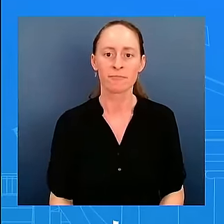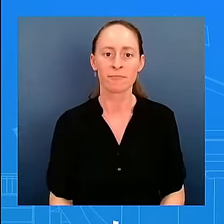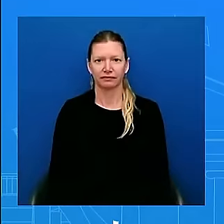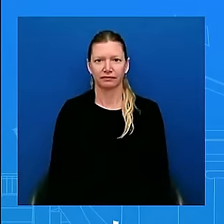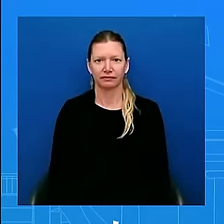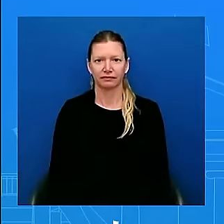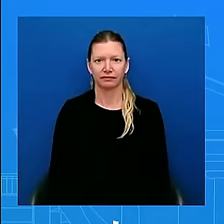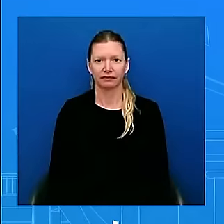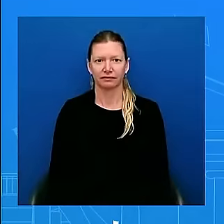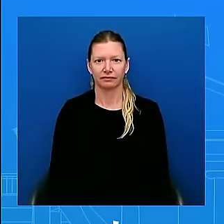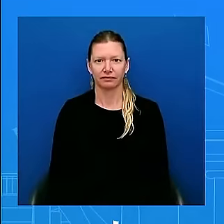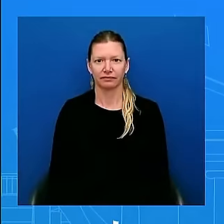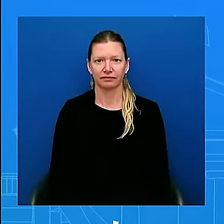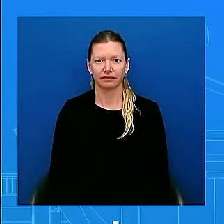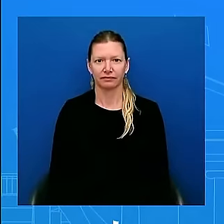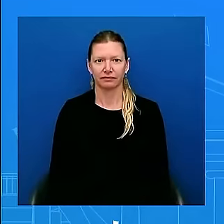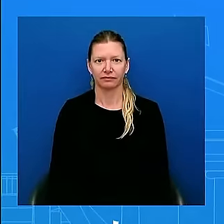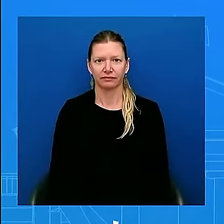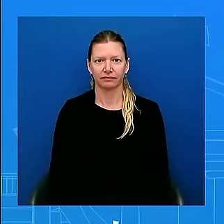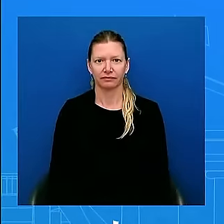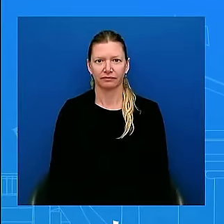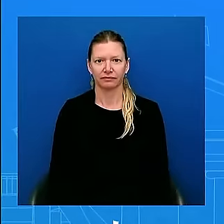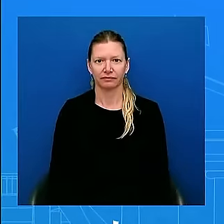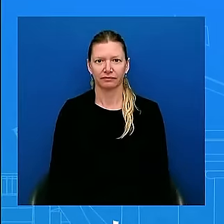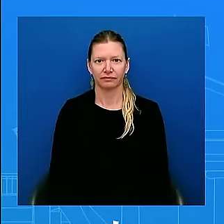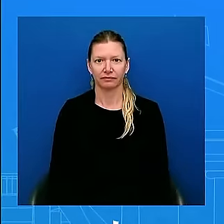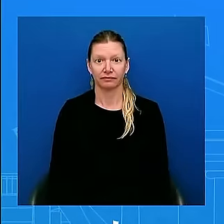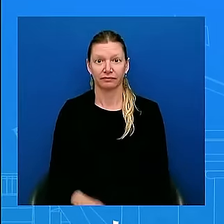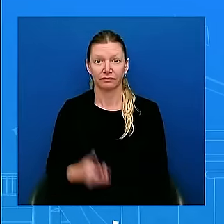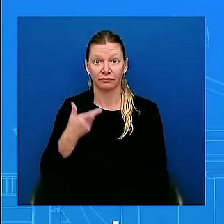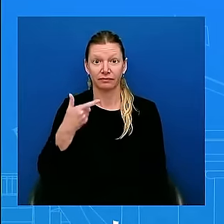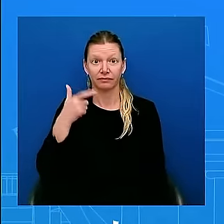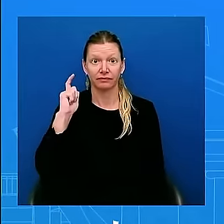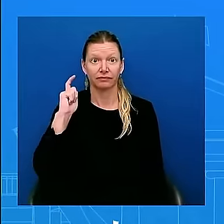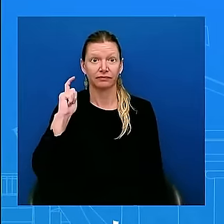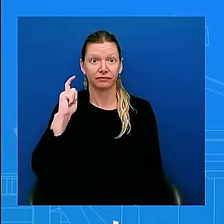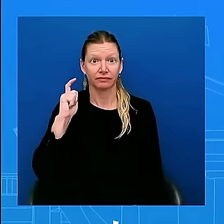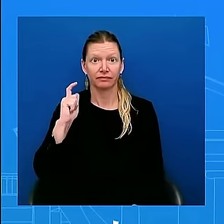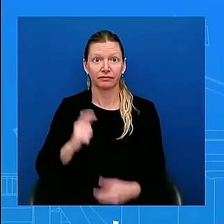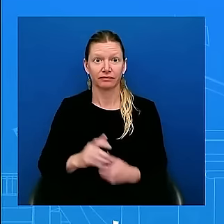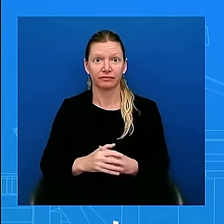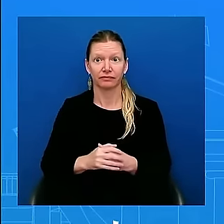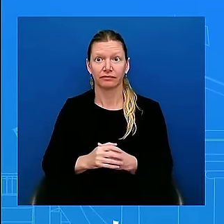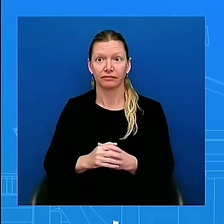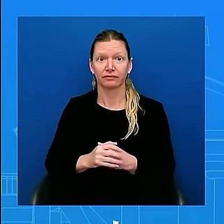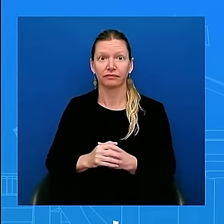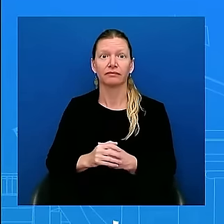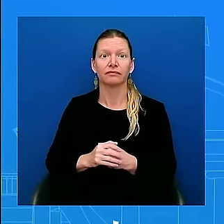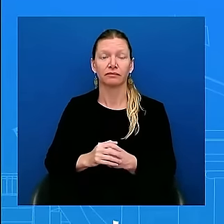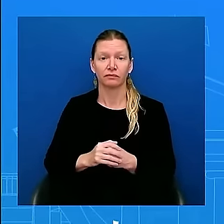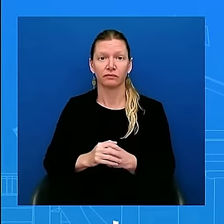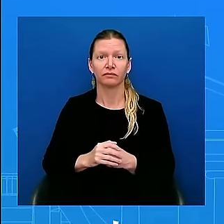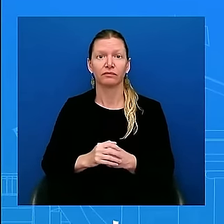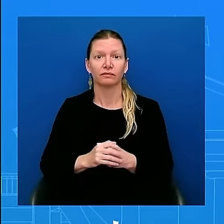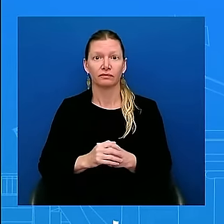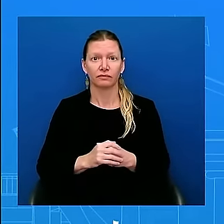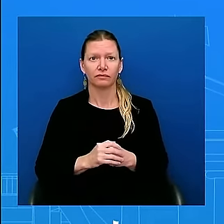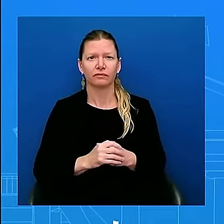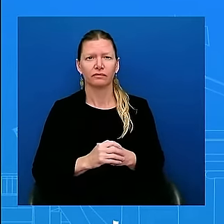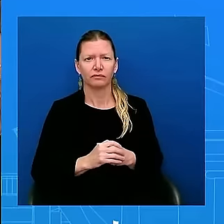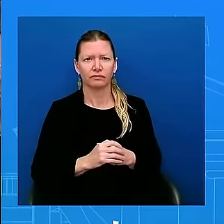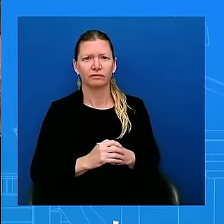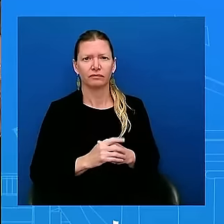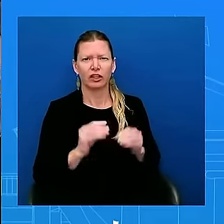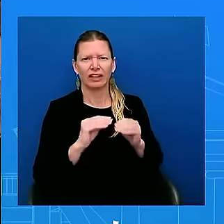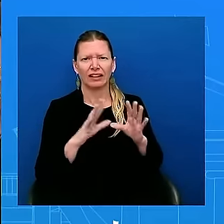of them have been verified because they did their own investigation, UNRWA did, and terminated some of those employees. So clearly, there was something to it. My